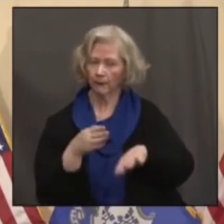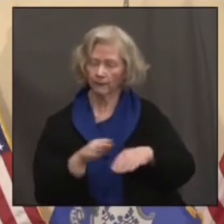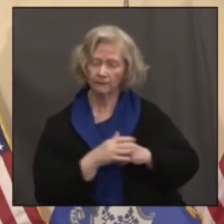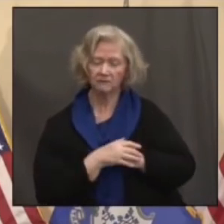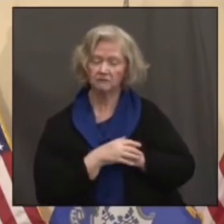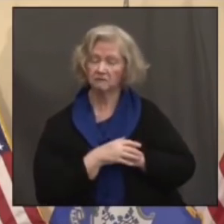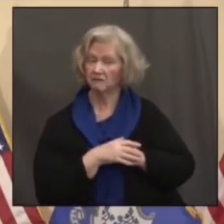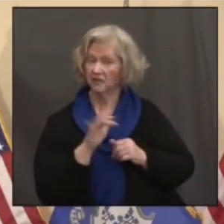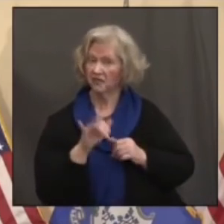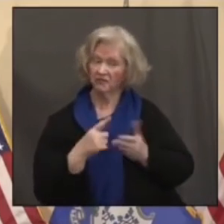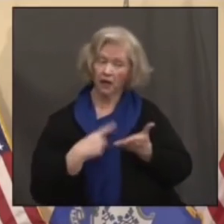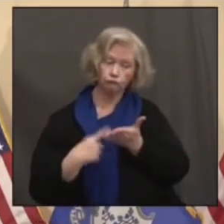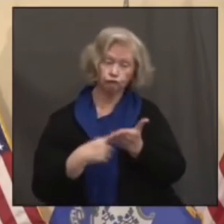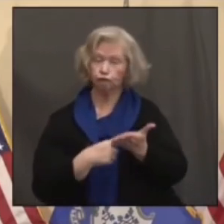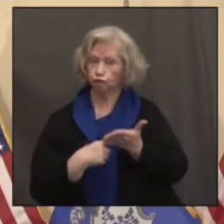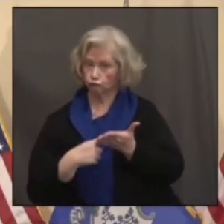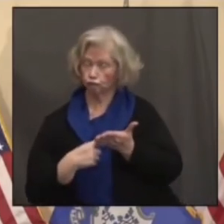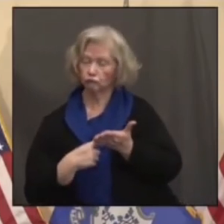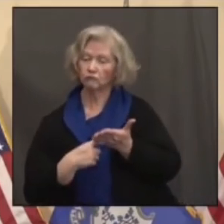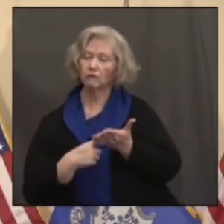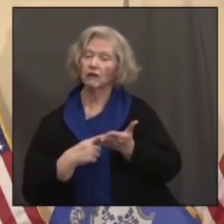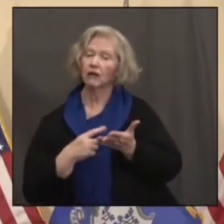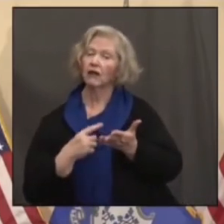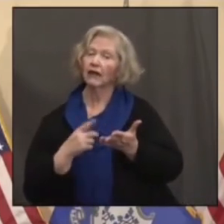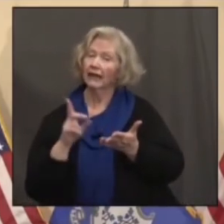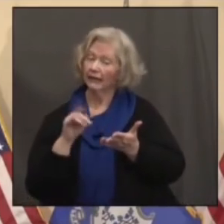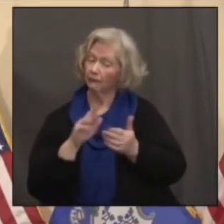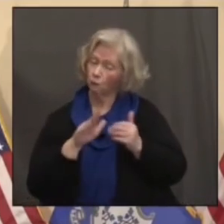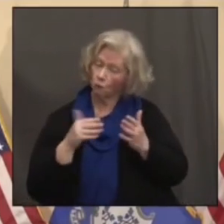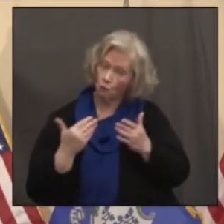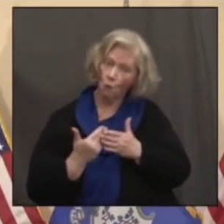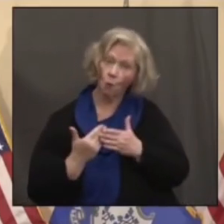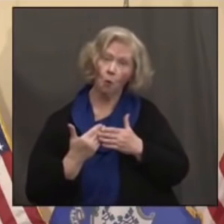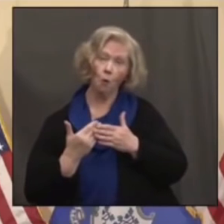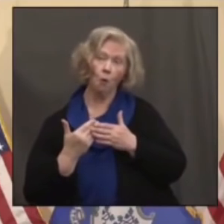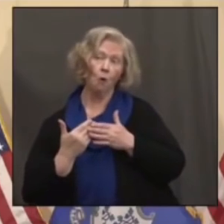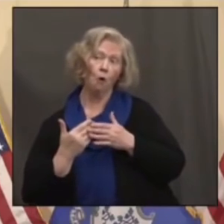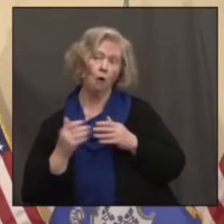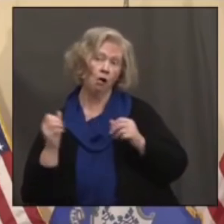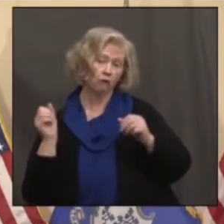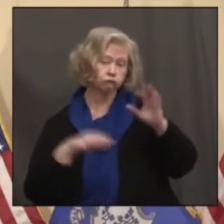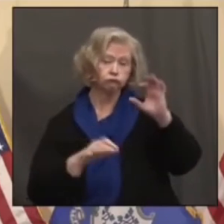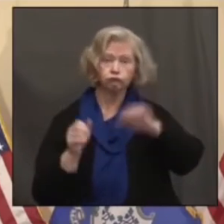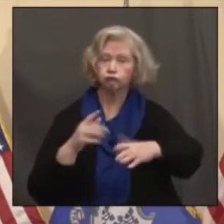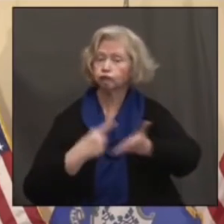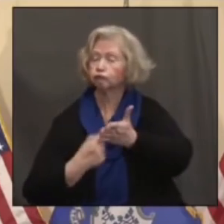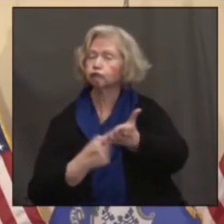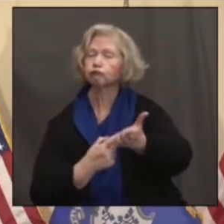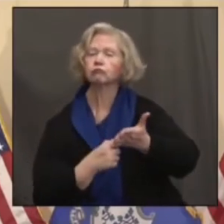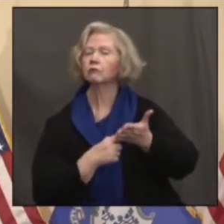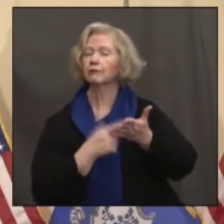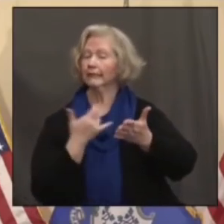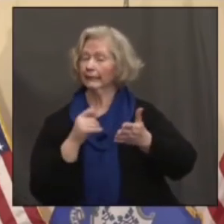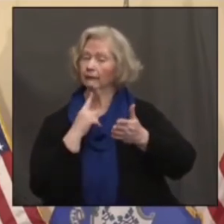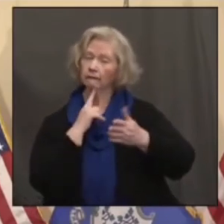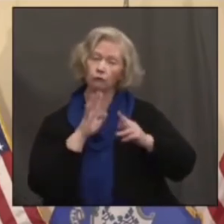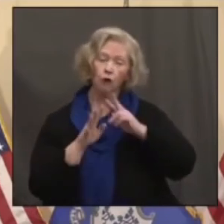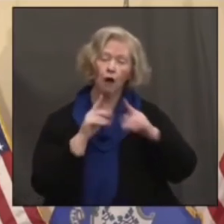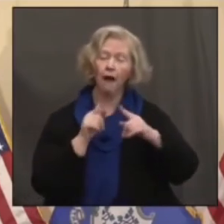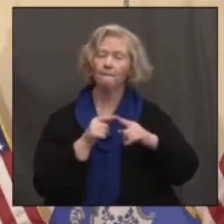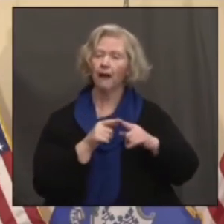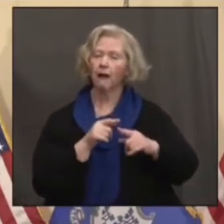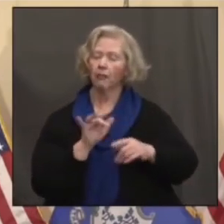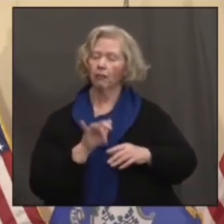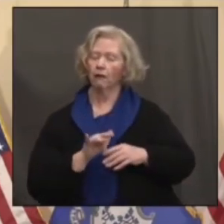everything in the tribal compacts on the table? It wasn't much discussion of that 25% state share